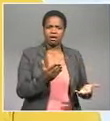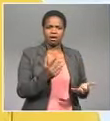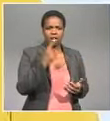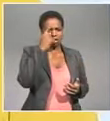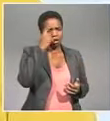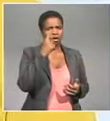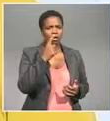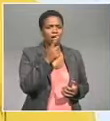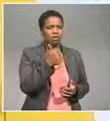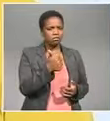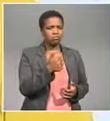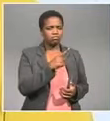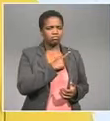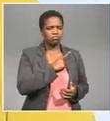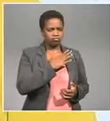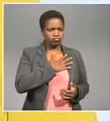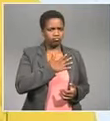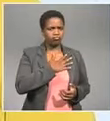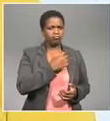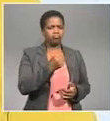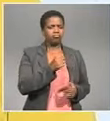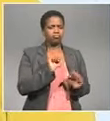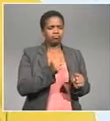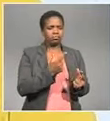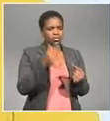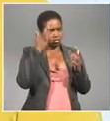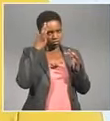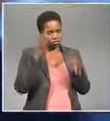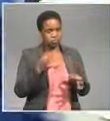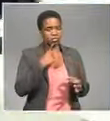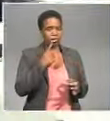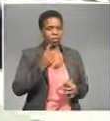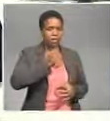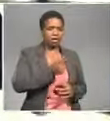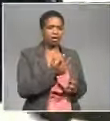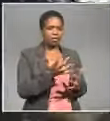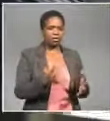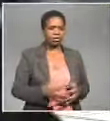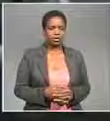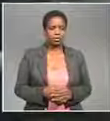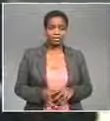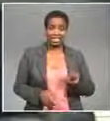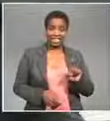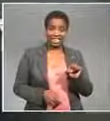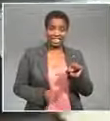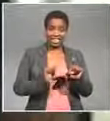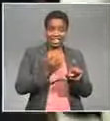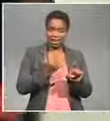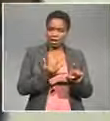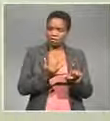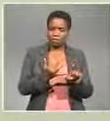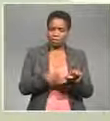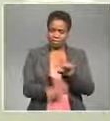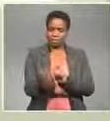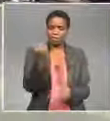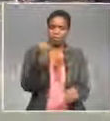and had courage to make a determination Makati is now taking the matter back